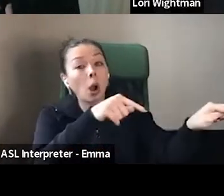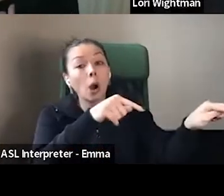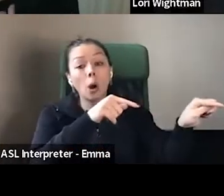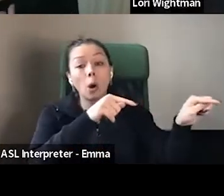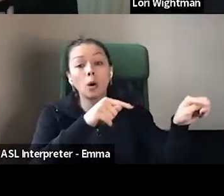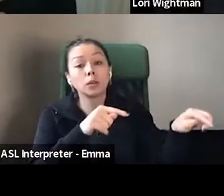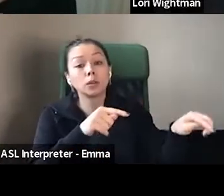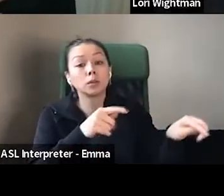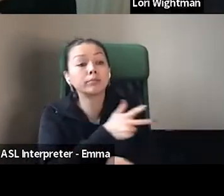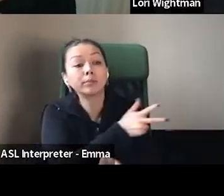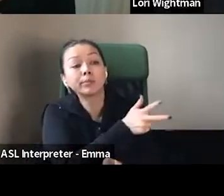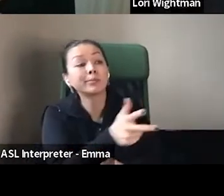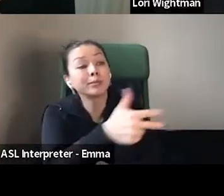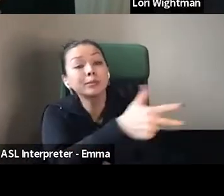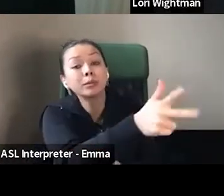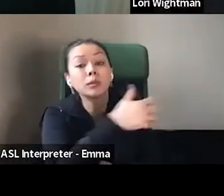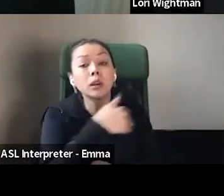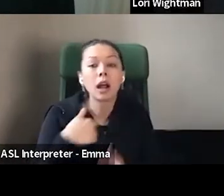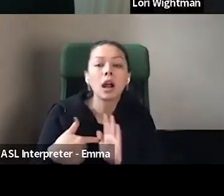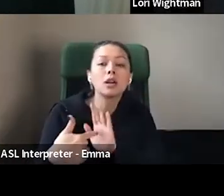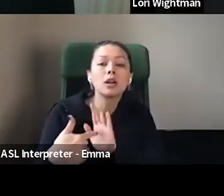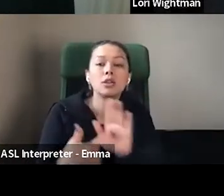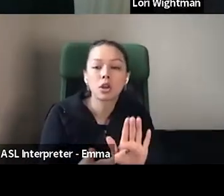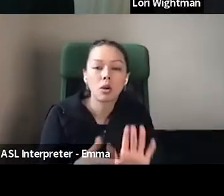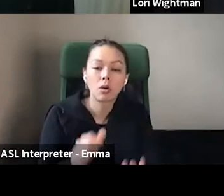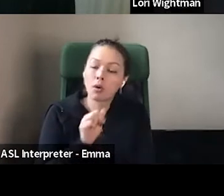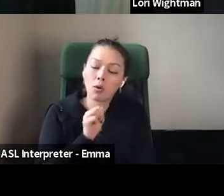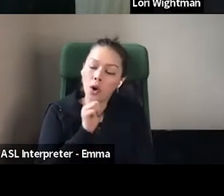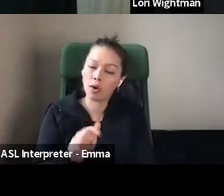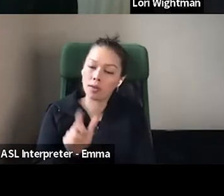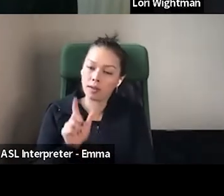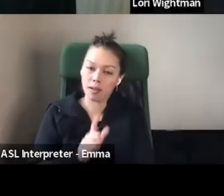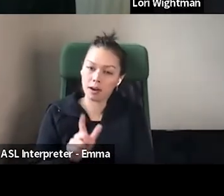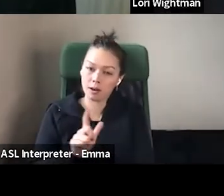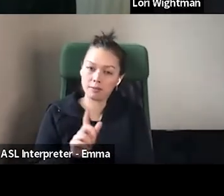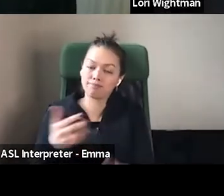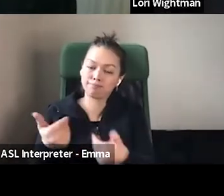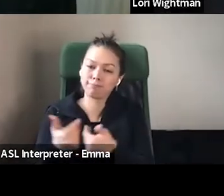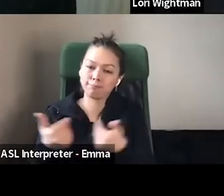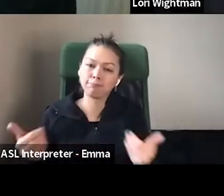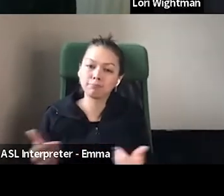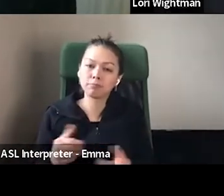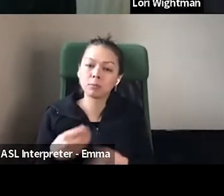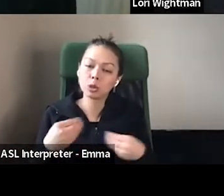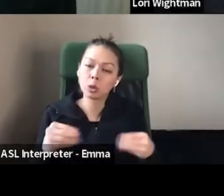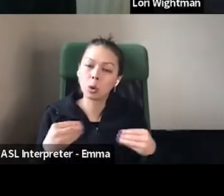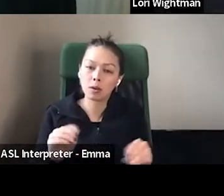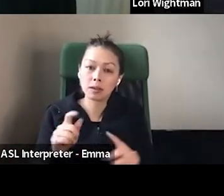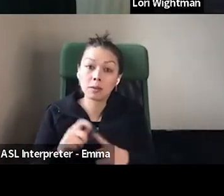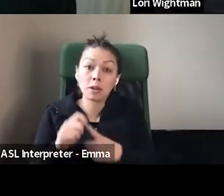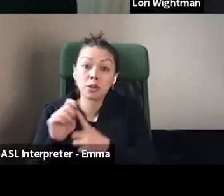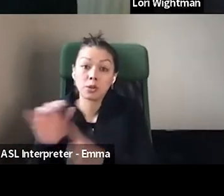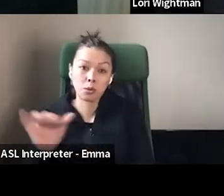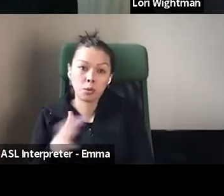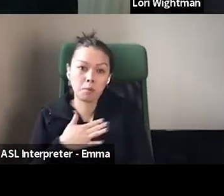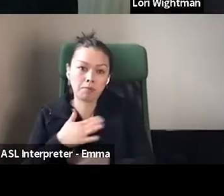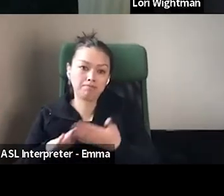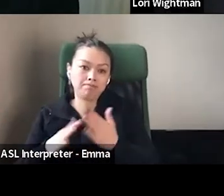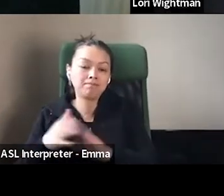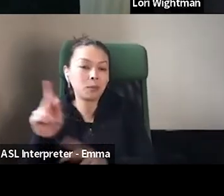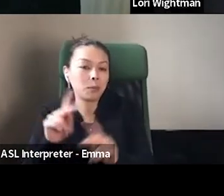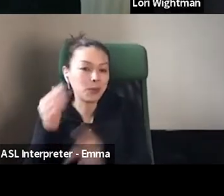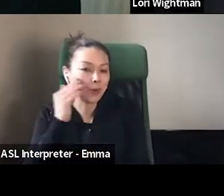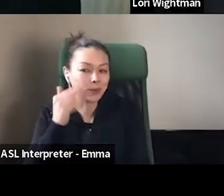library, especially because people know my face from the library in Revelstoke as well. So that I was wondering if the book mobile